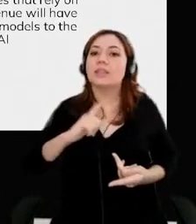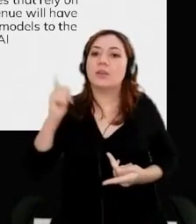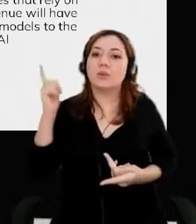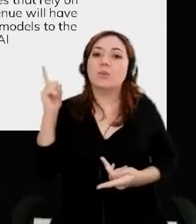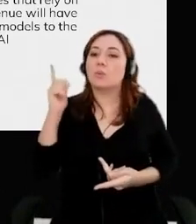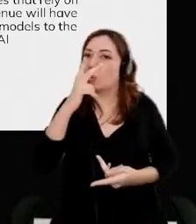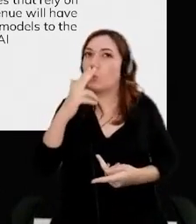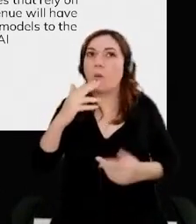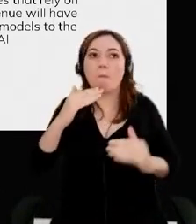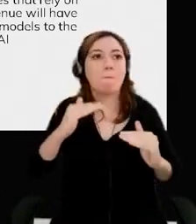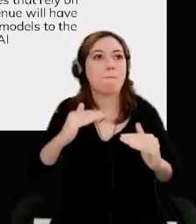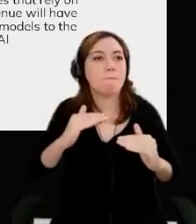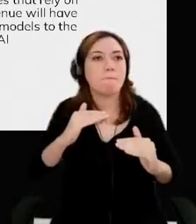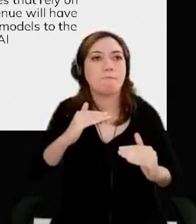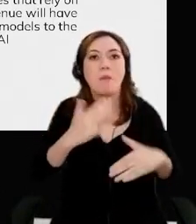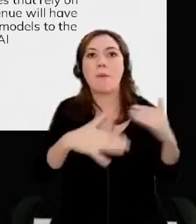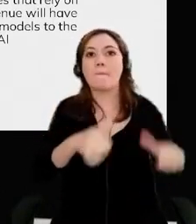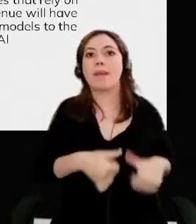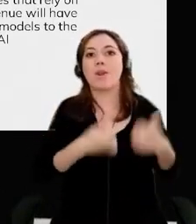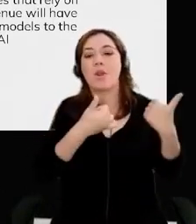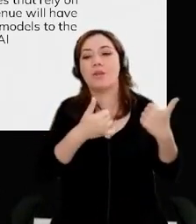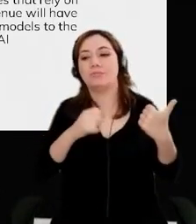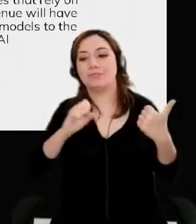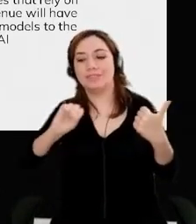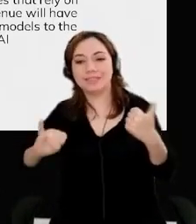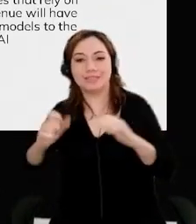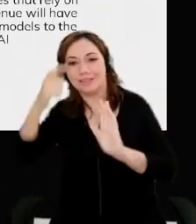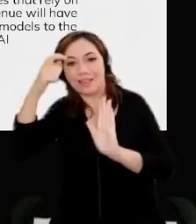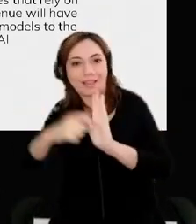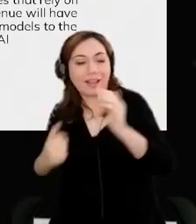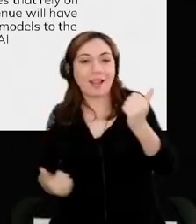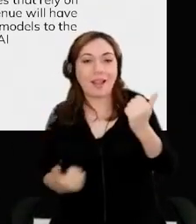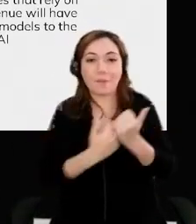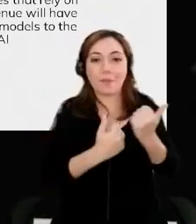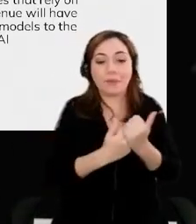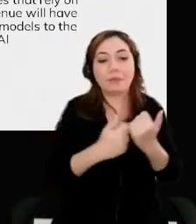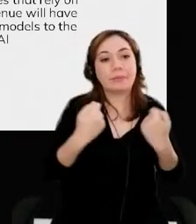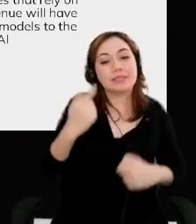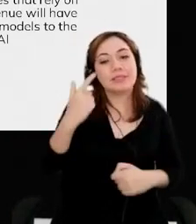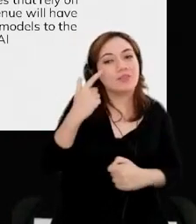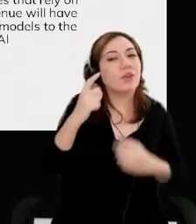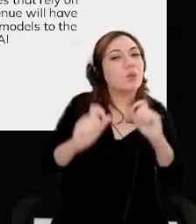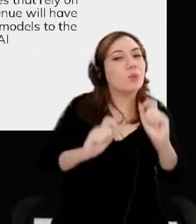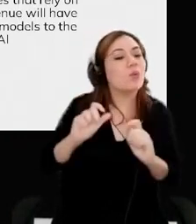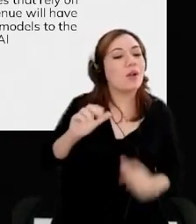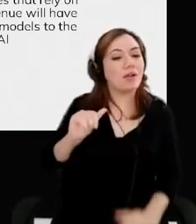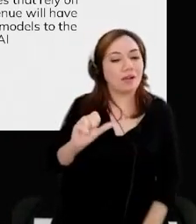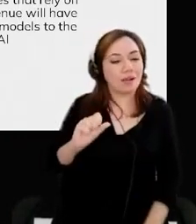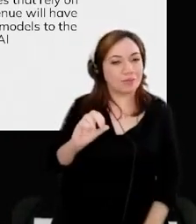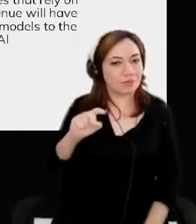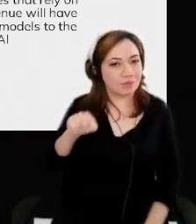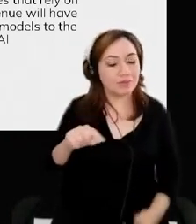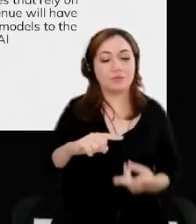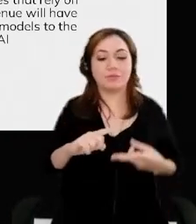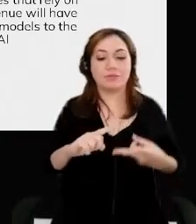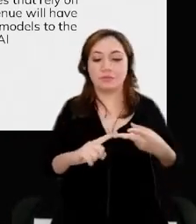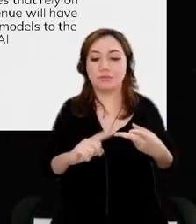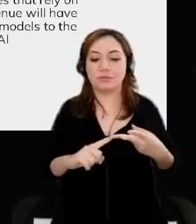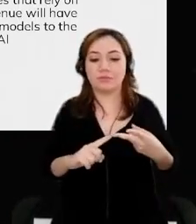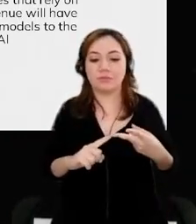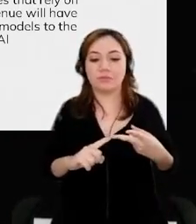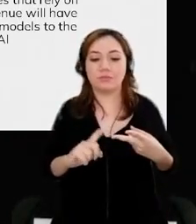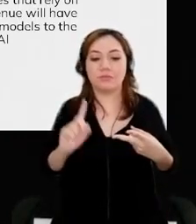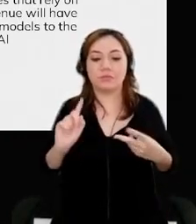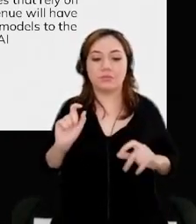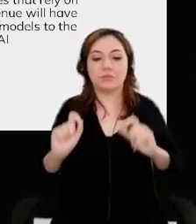So, I start thinking about what those use cases are. And the last point that I have there is we are thinking,